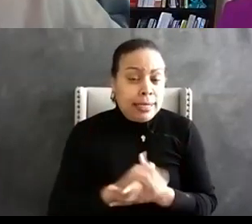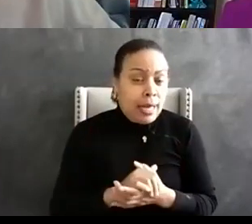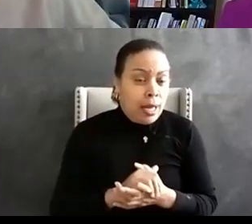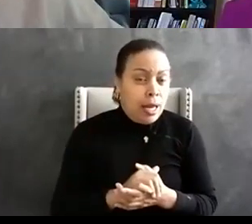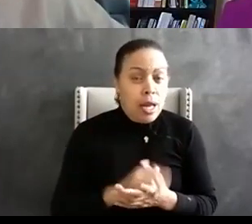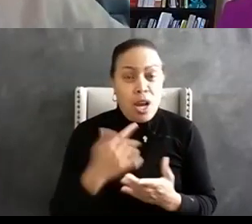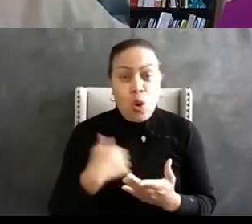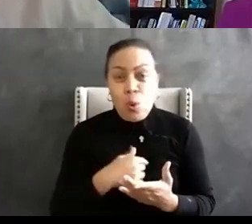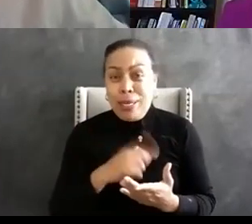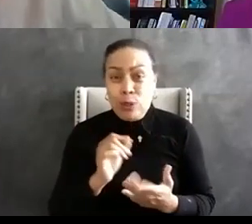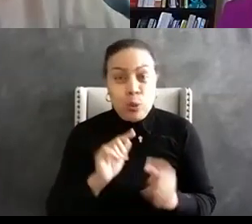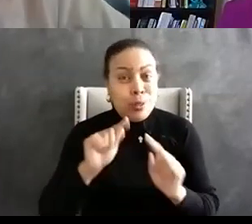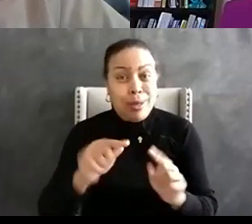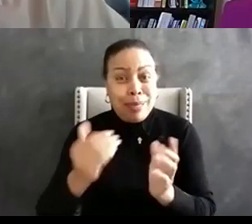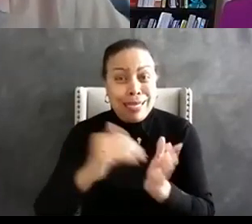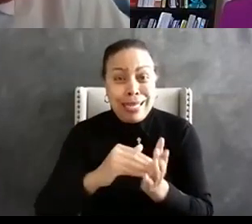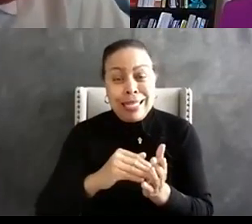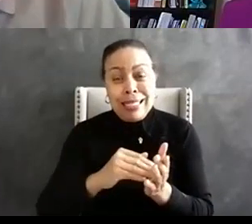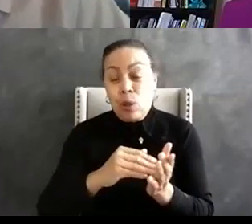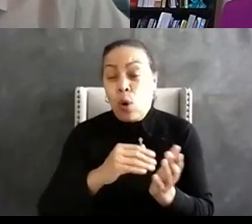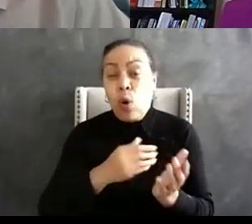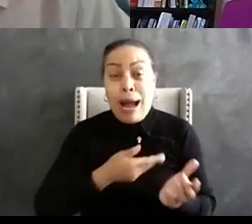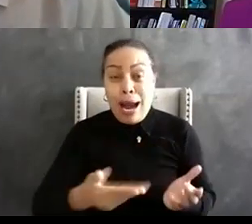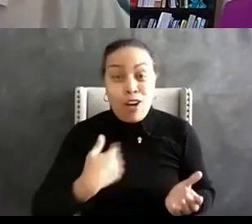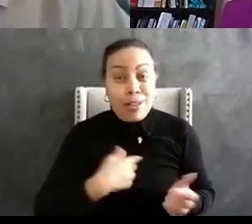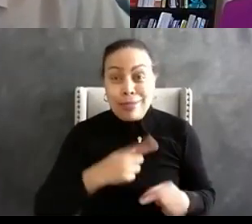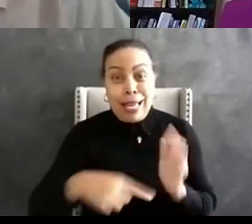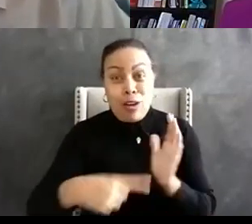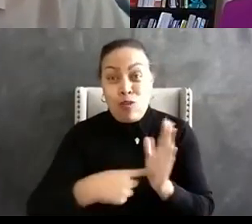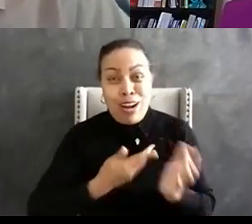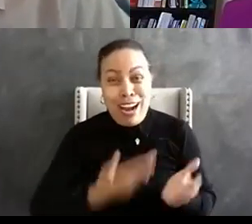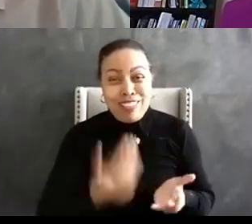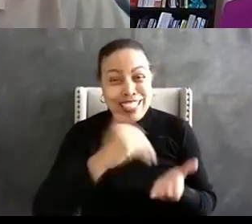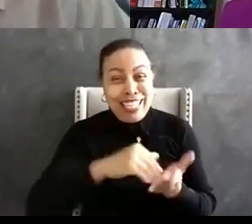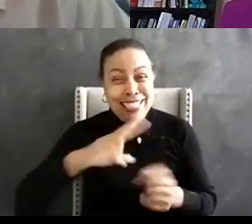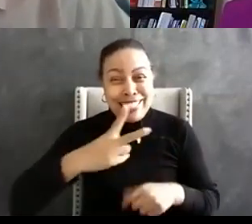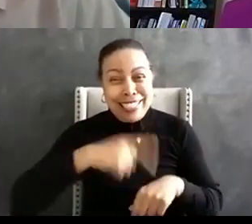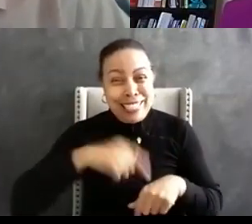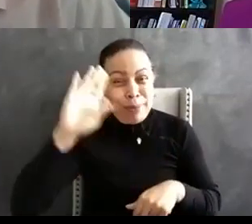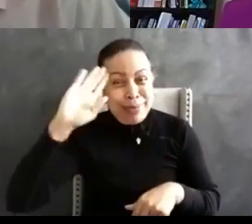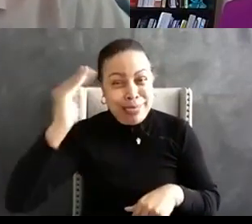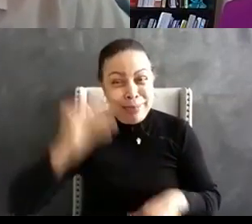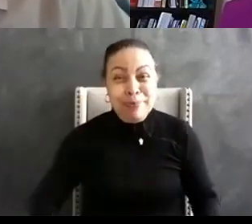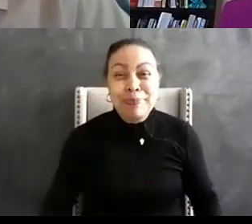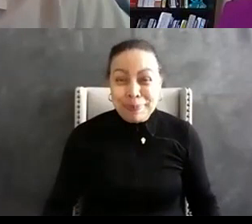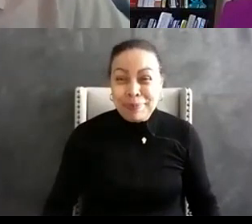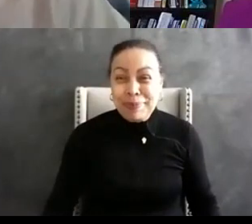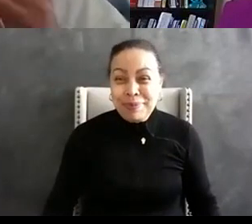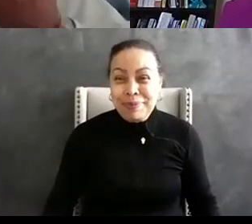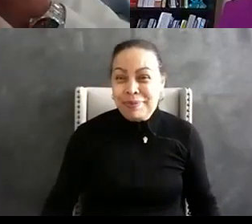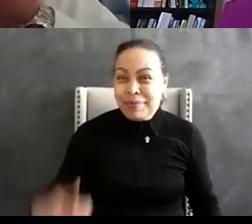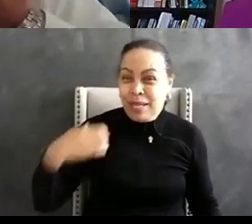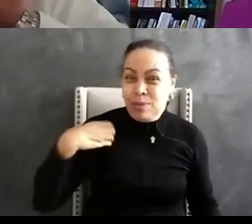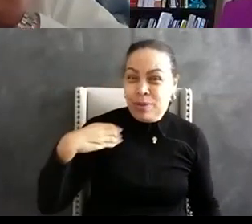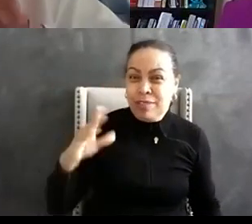back just they can never afford to bring us back a second time chief brooks what do you think um so i'll put you back on what gear will say